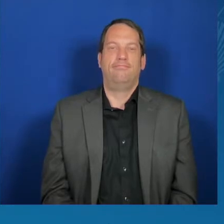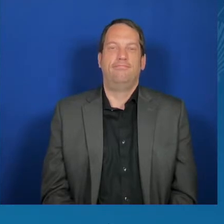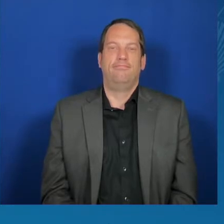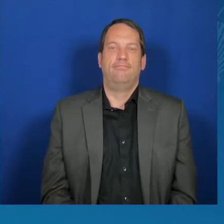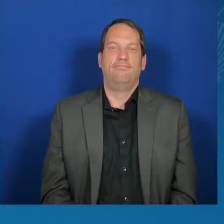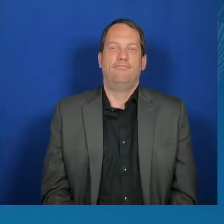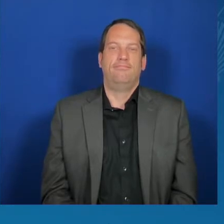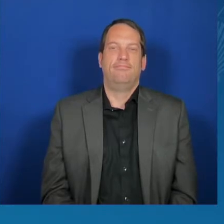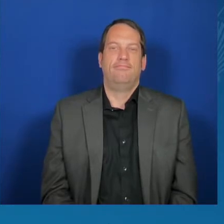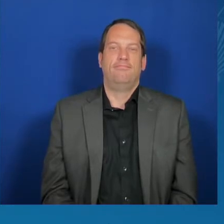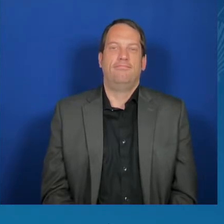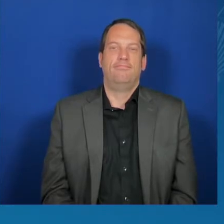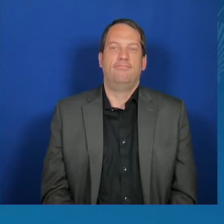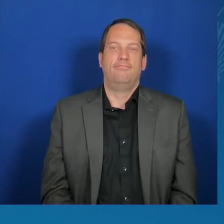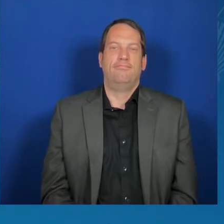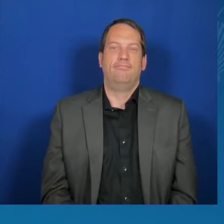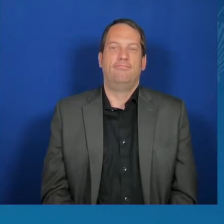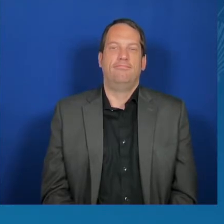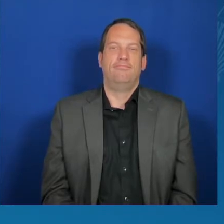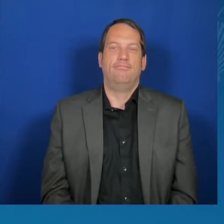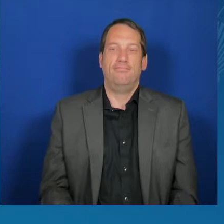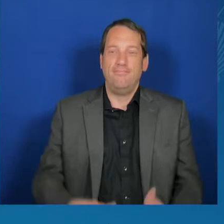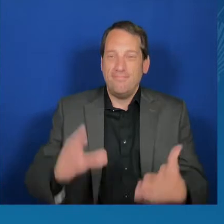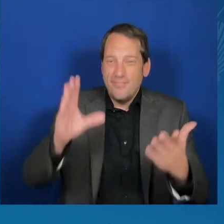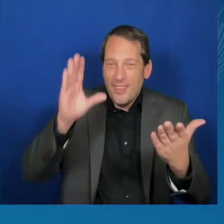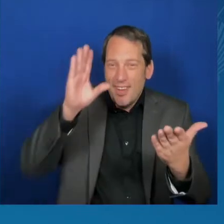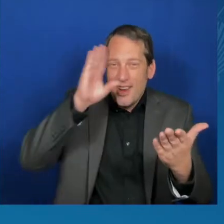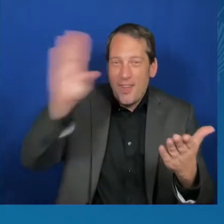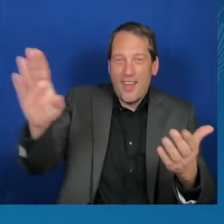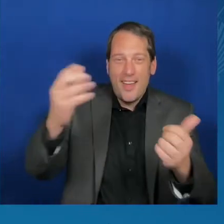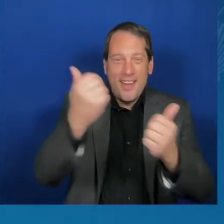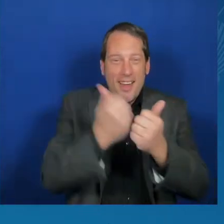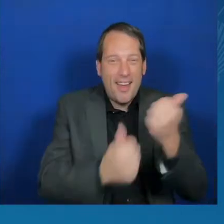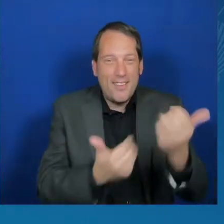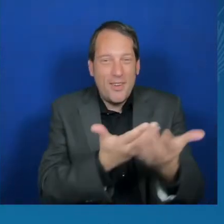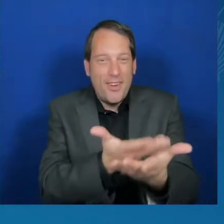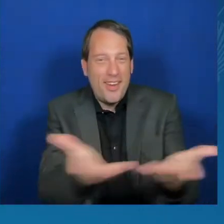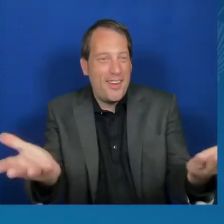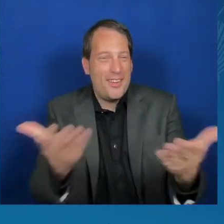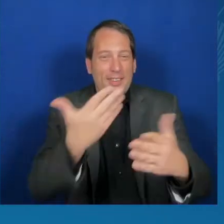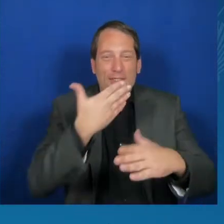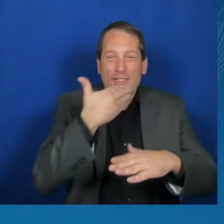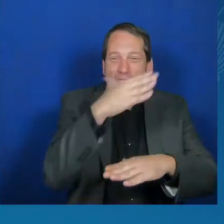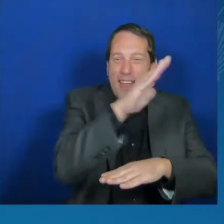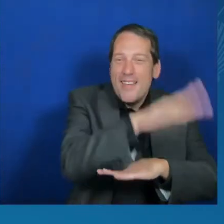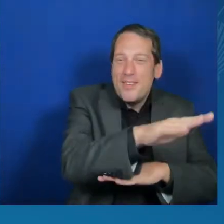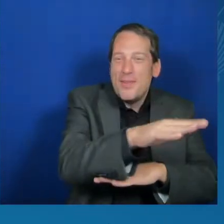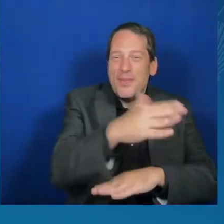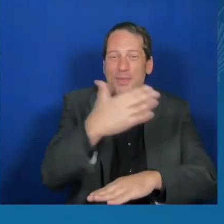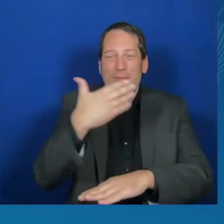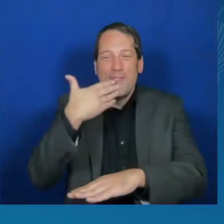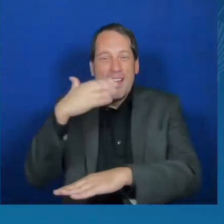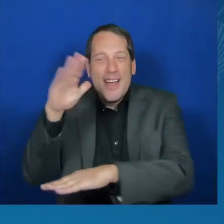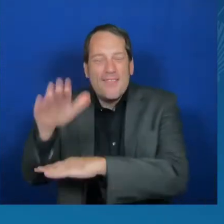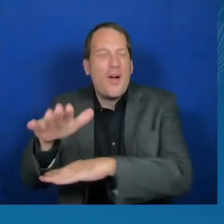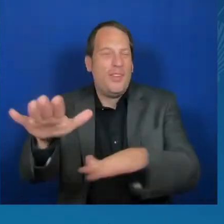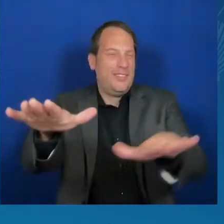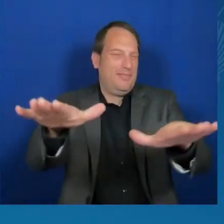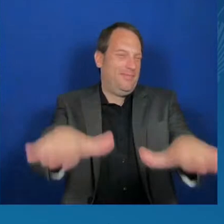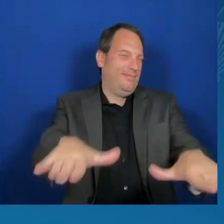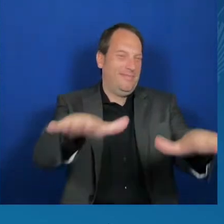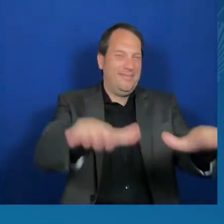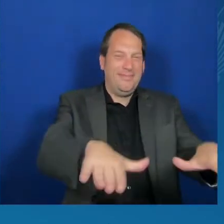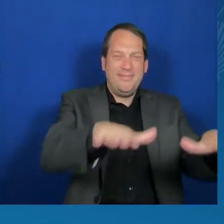Good afternoon, everyone. Please have a seat. Good afternoon. Good to see